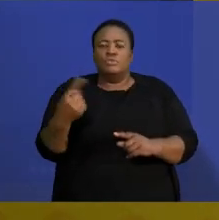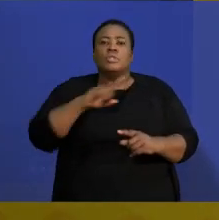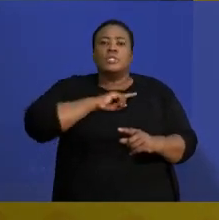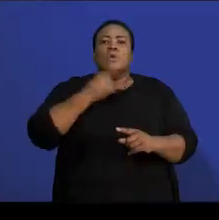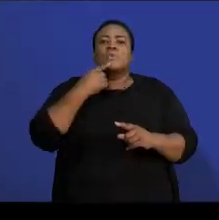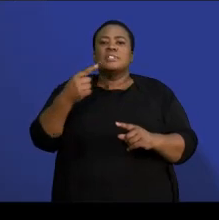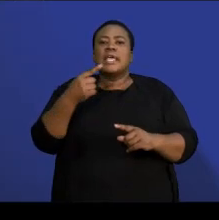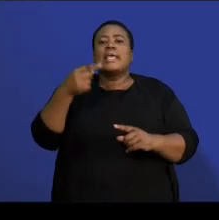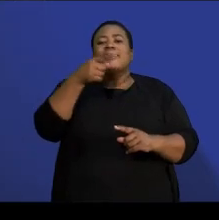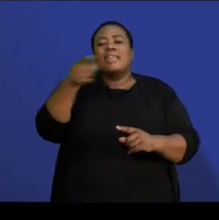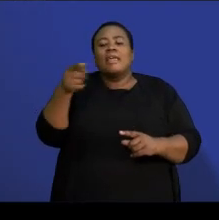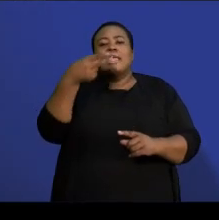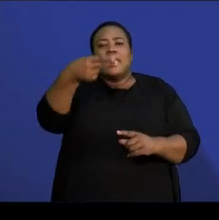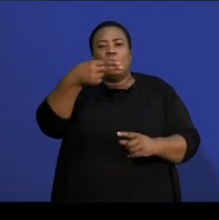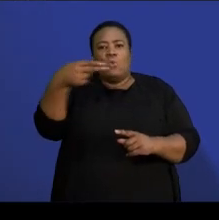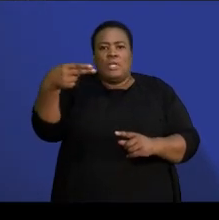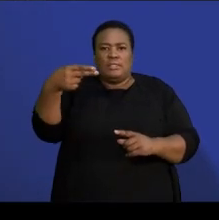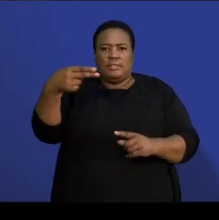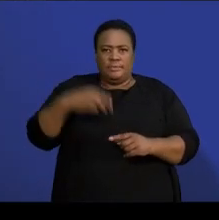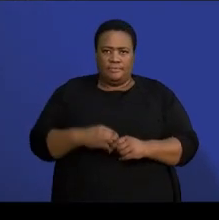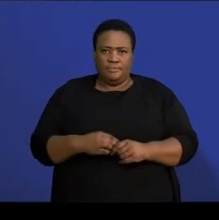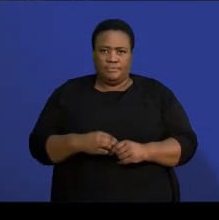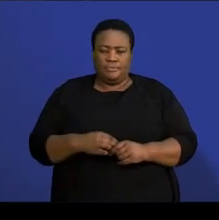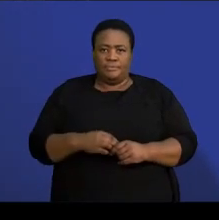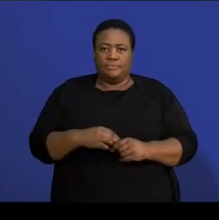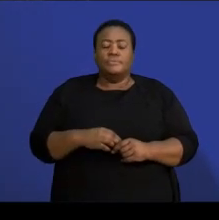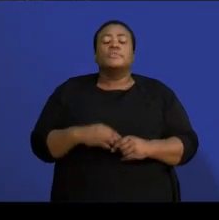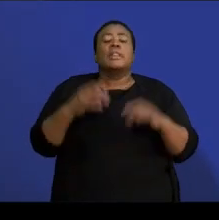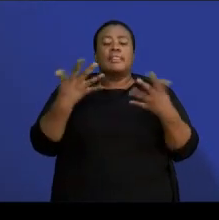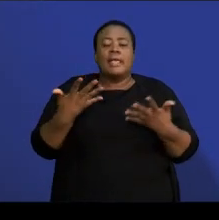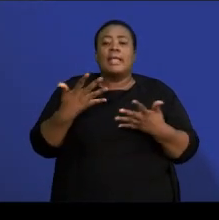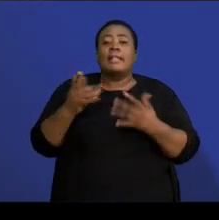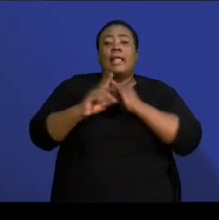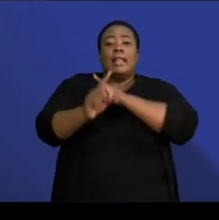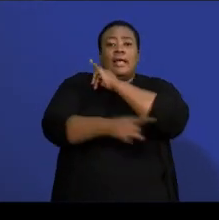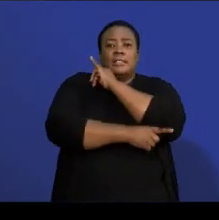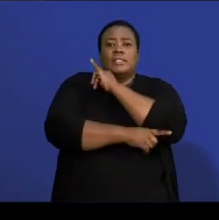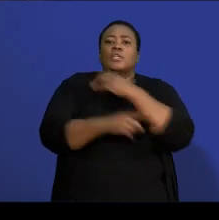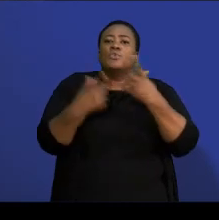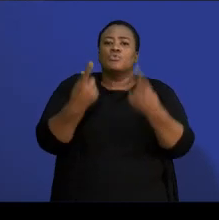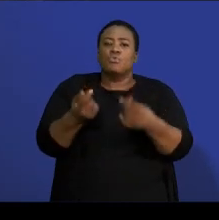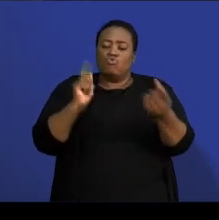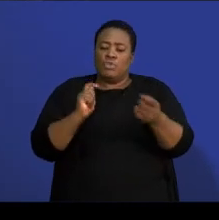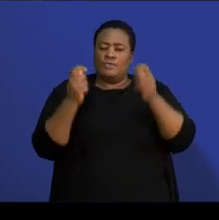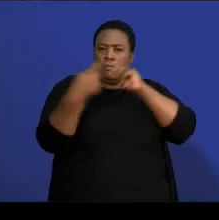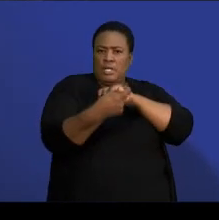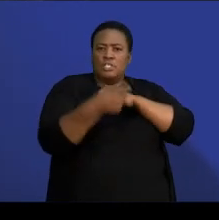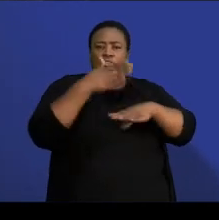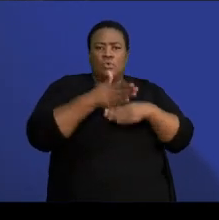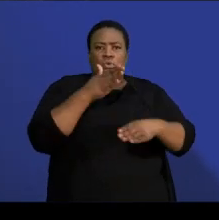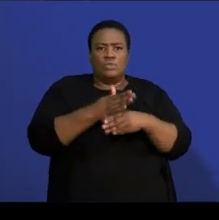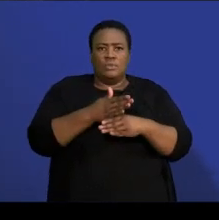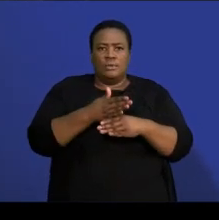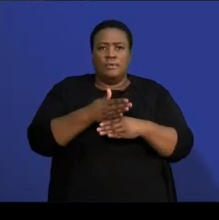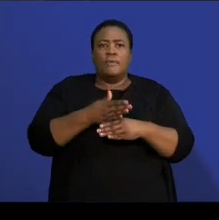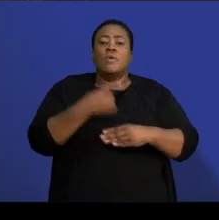graphs. And then also lastly, you need to apply some transformation to functions. If I say it's translated